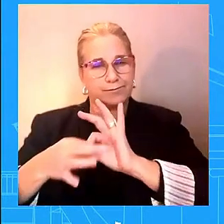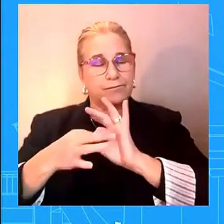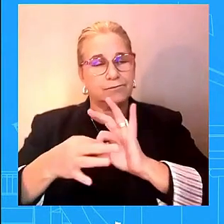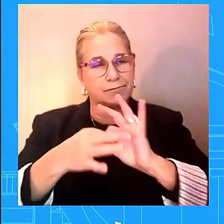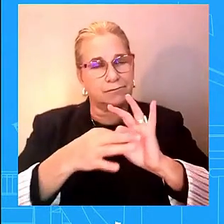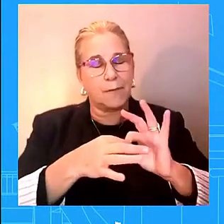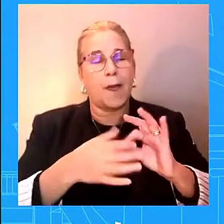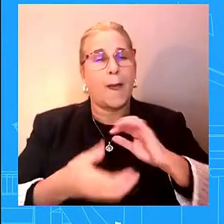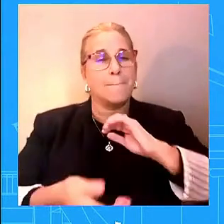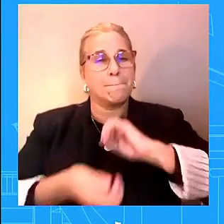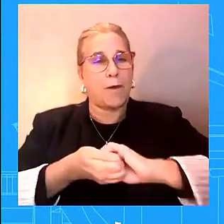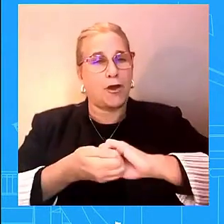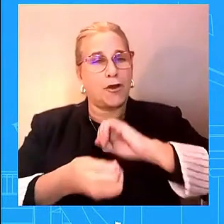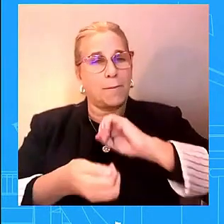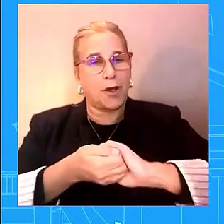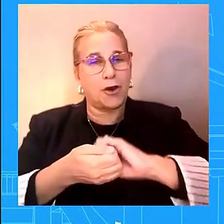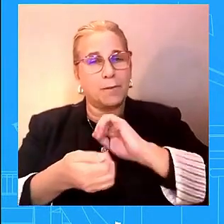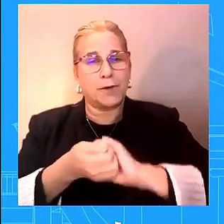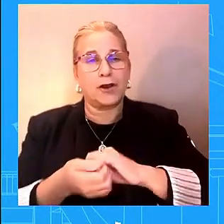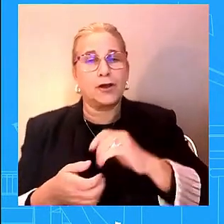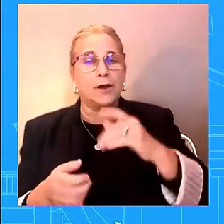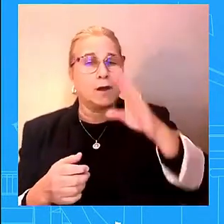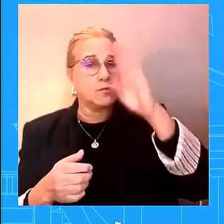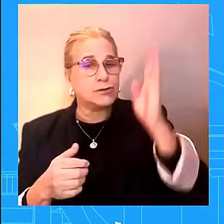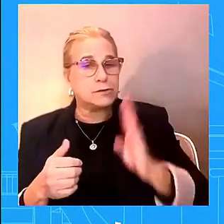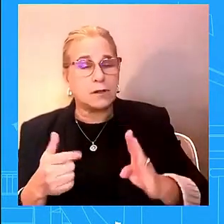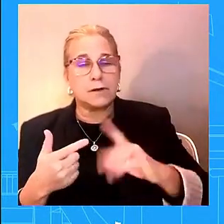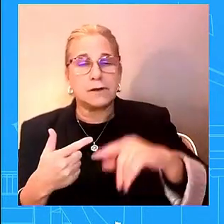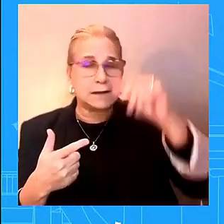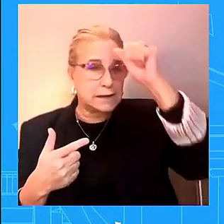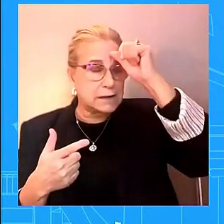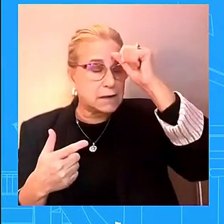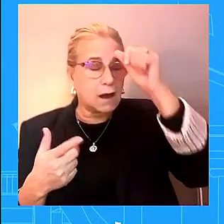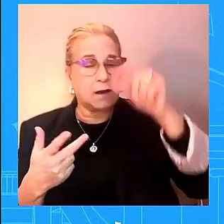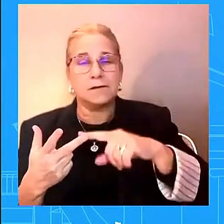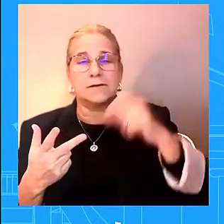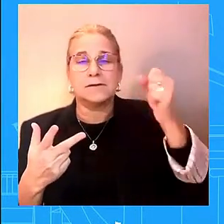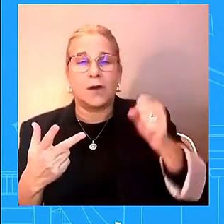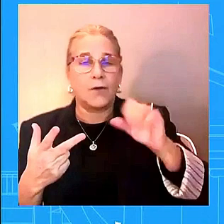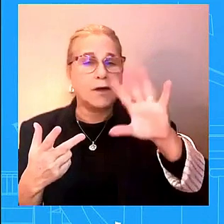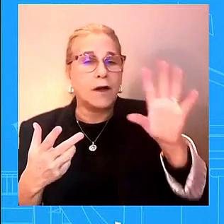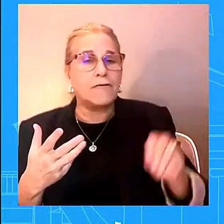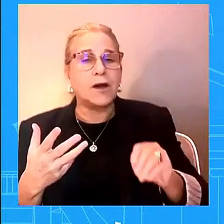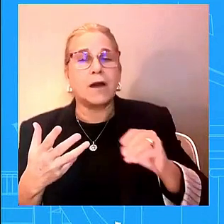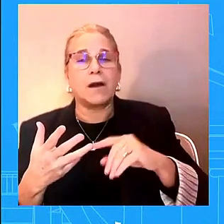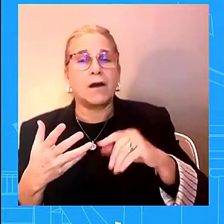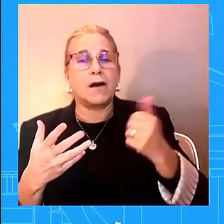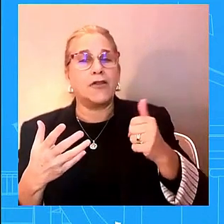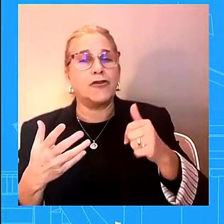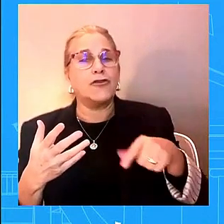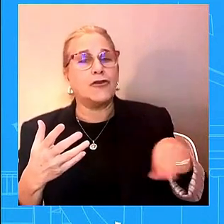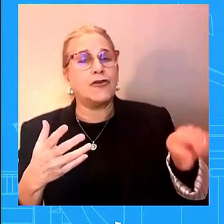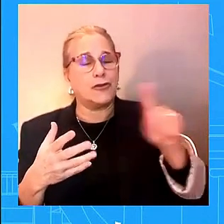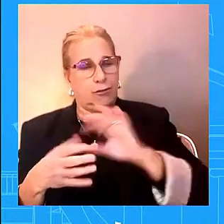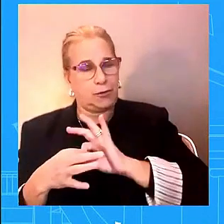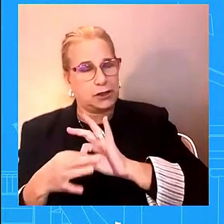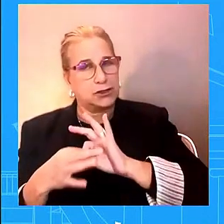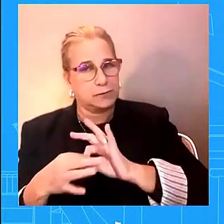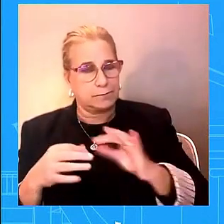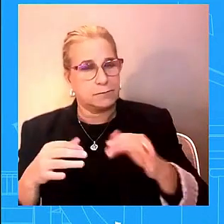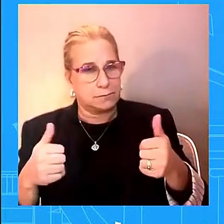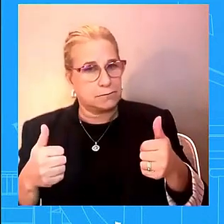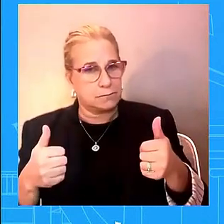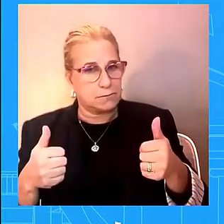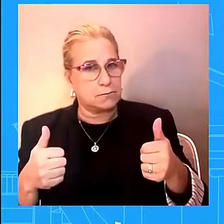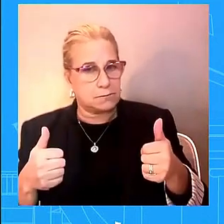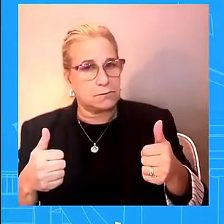africa and so we're going to continue to manage uh certainly those relationships uh and um with china for example